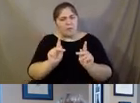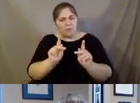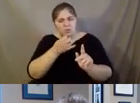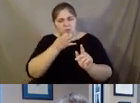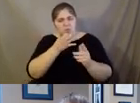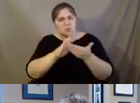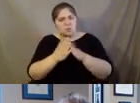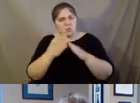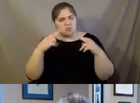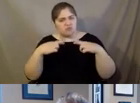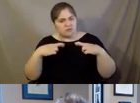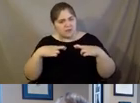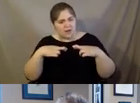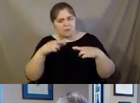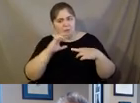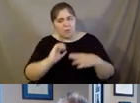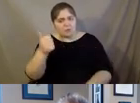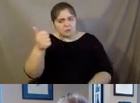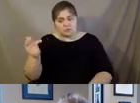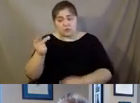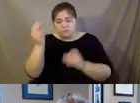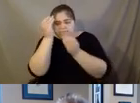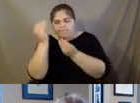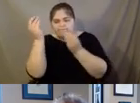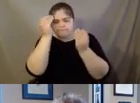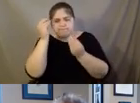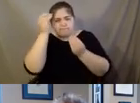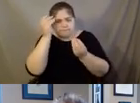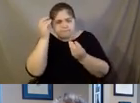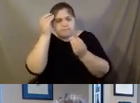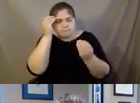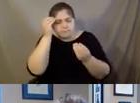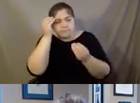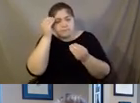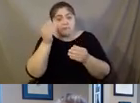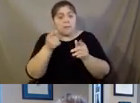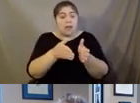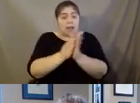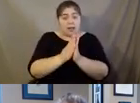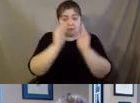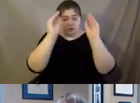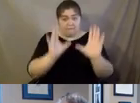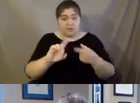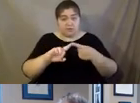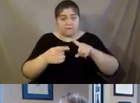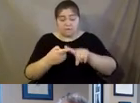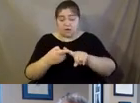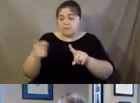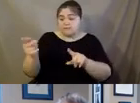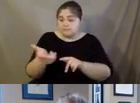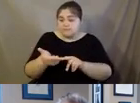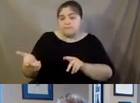beyond. So they put their heads together and recruited some of their professor friends and they started to create